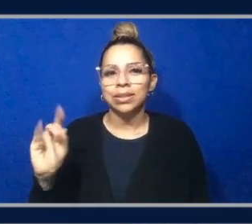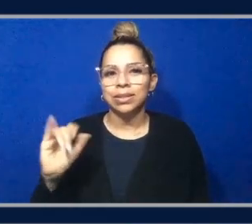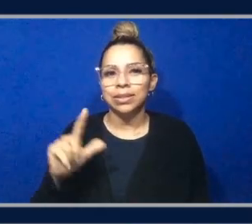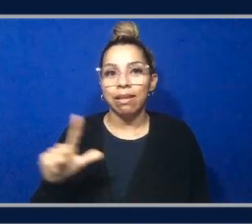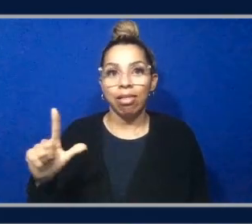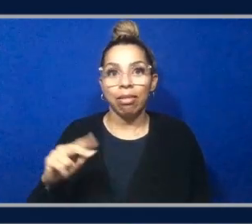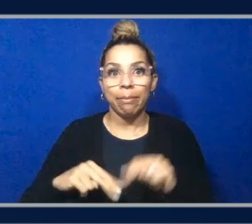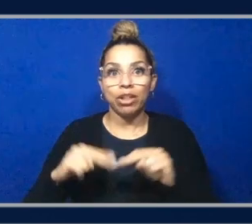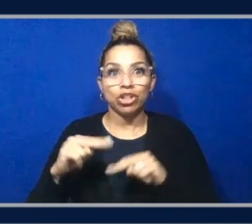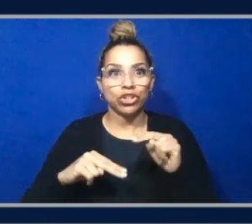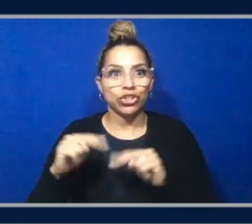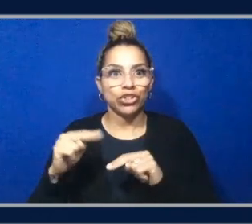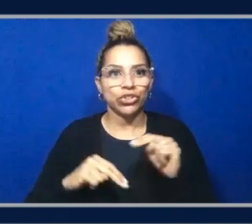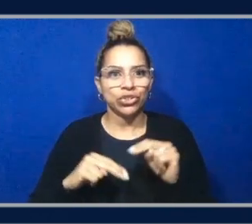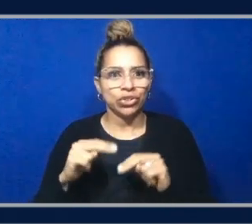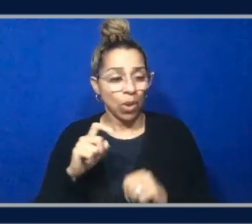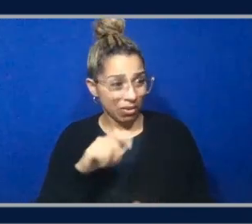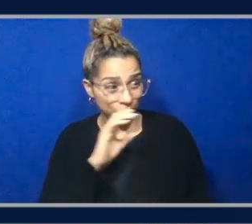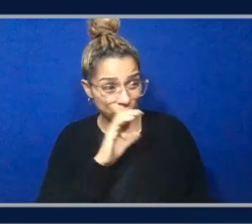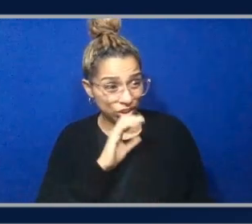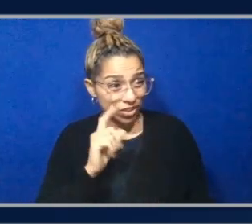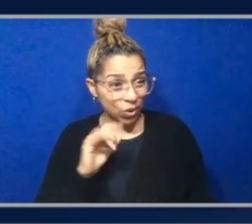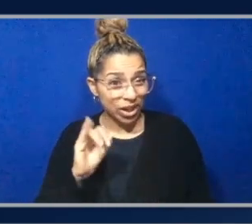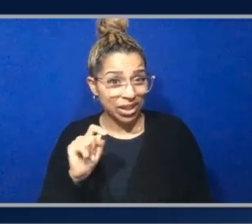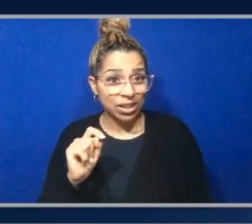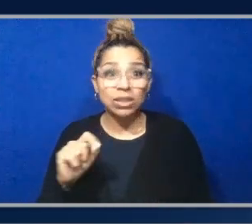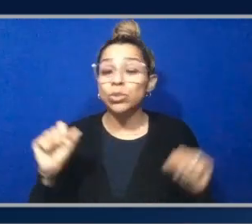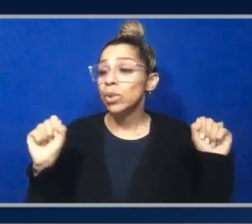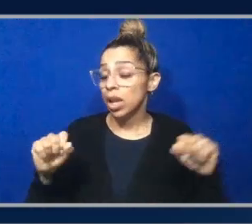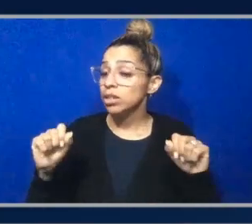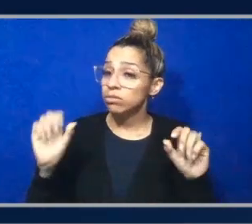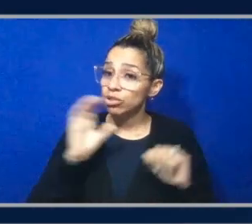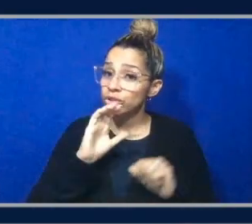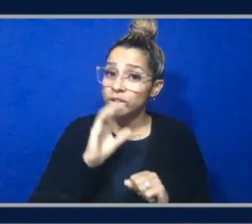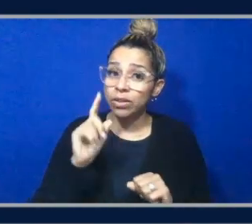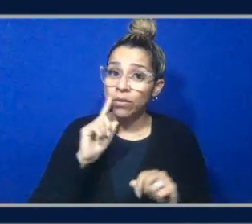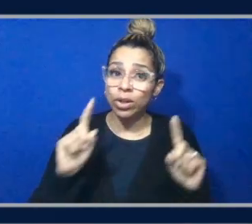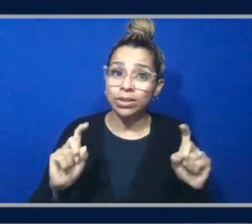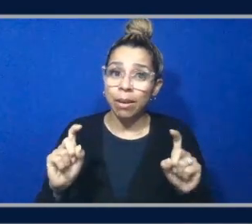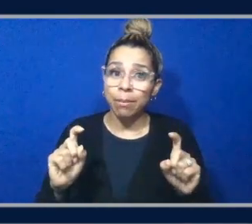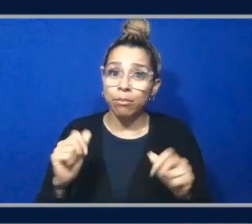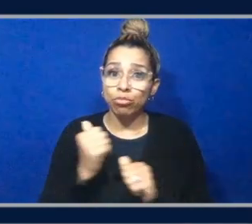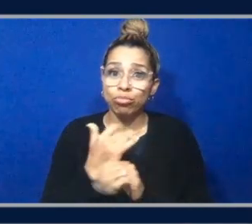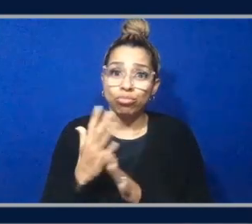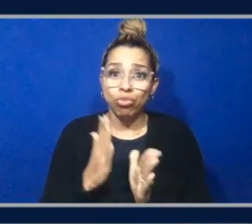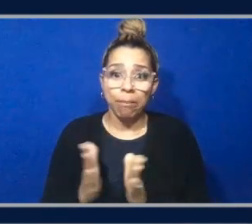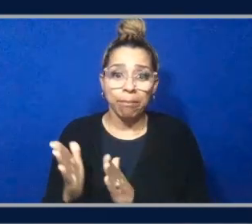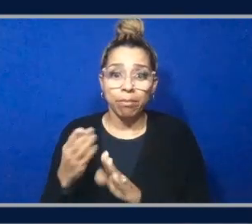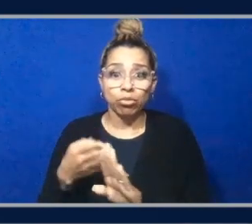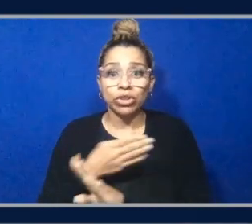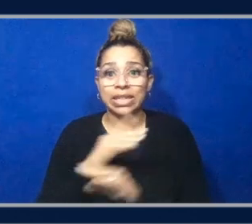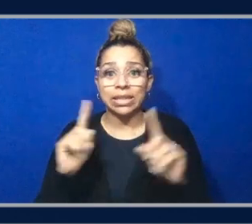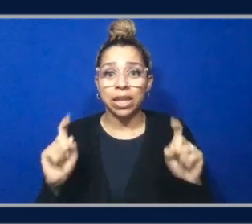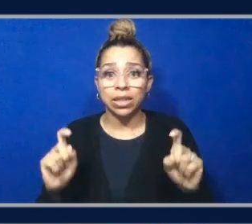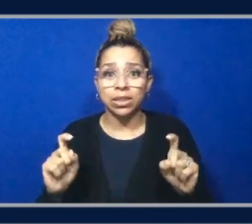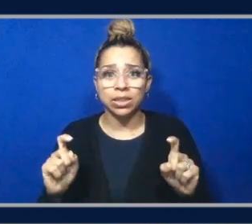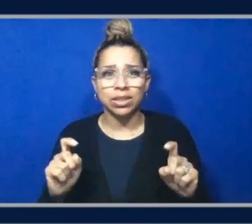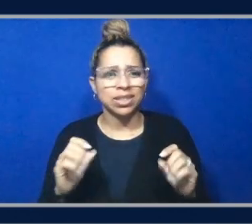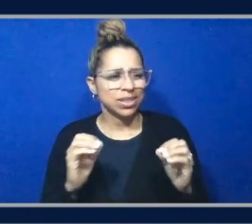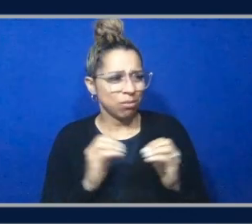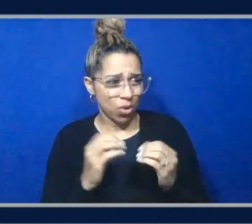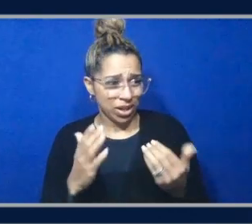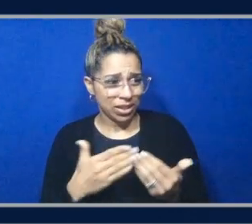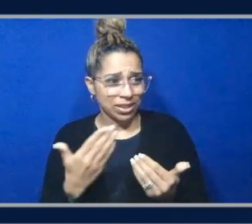Do I have to search for it? You can search for the exam prep. Okay. Official free That seems like a lot of work. Is there an easier way for me to find this